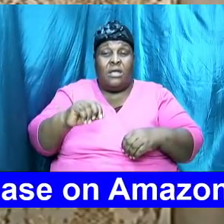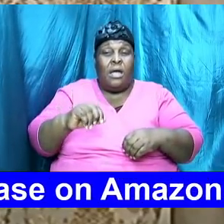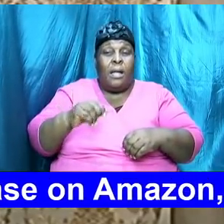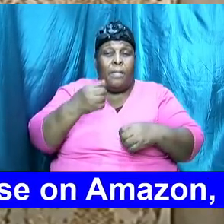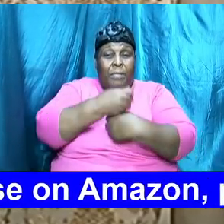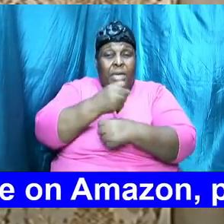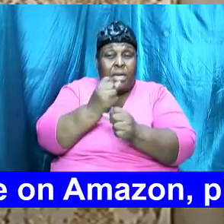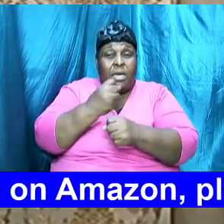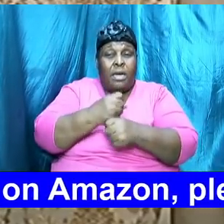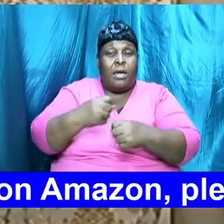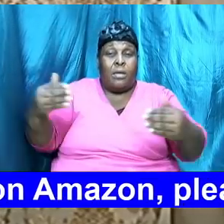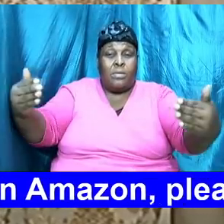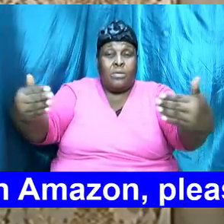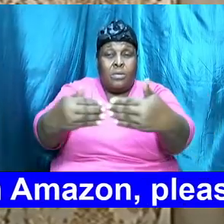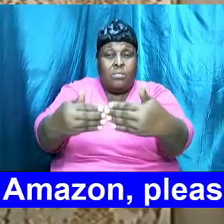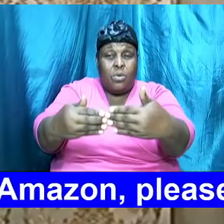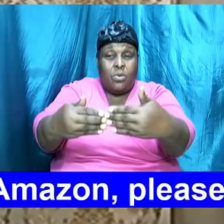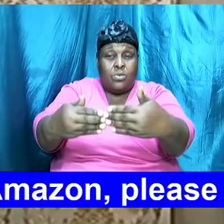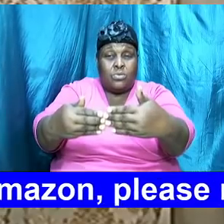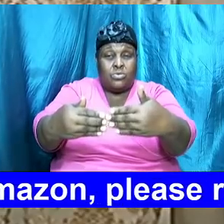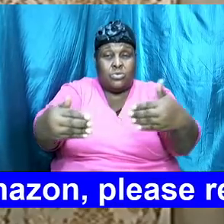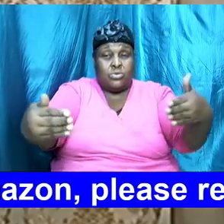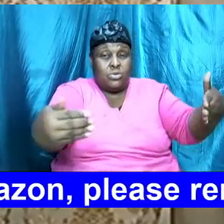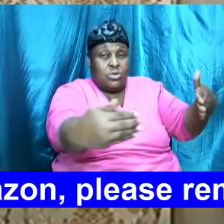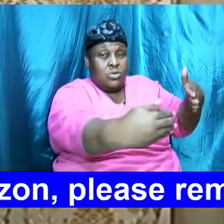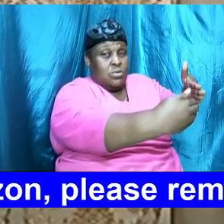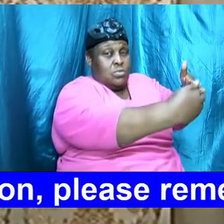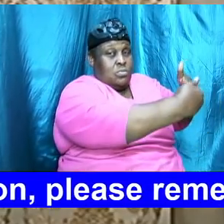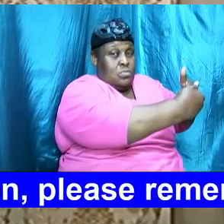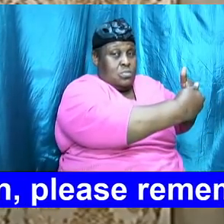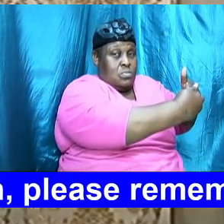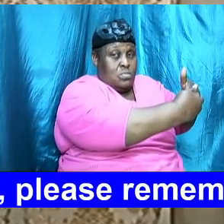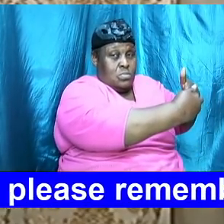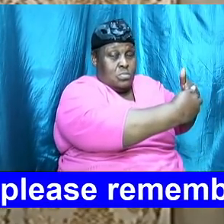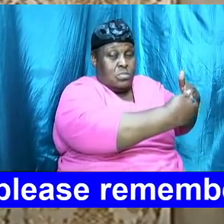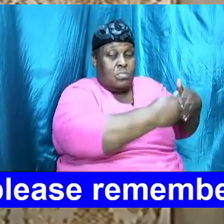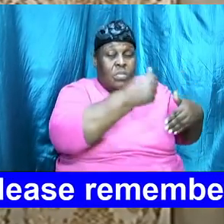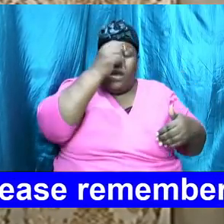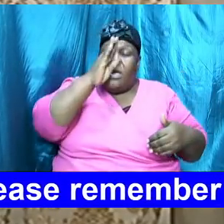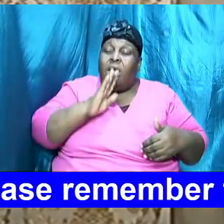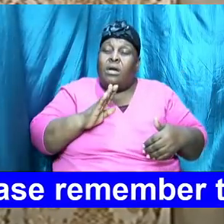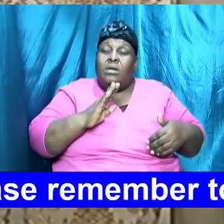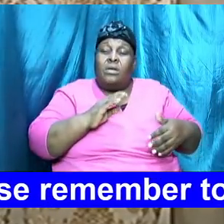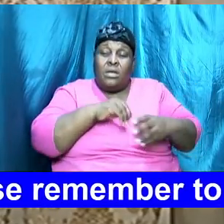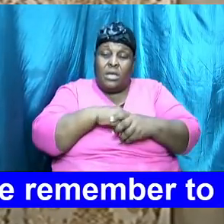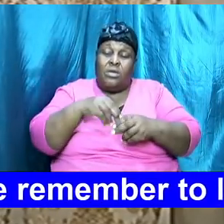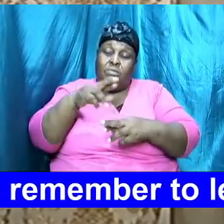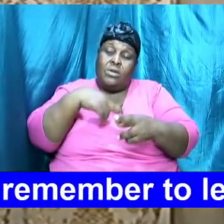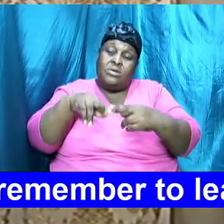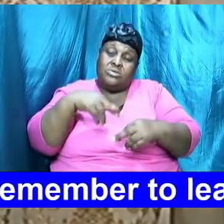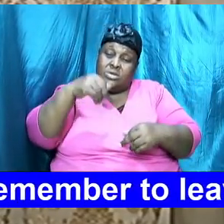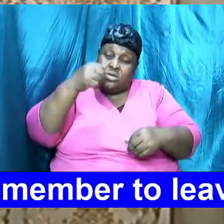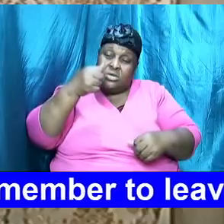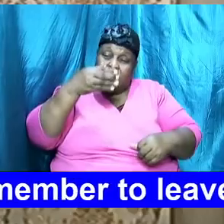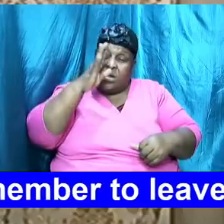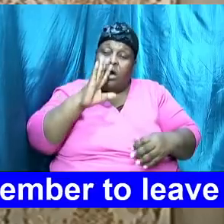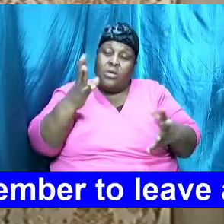standards in relationship God wanted to have it with him first